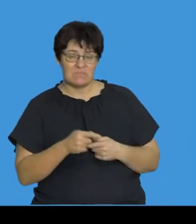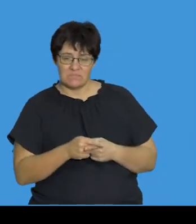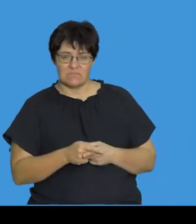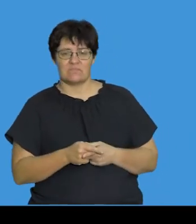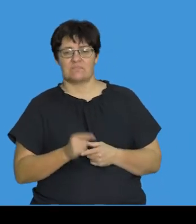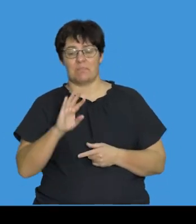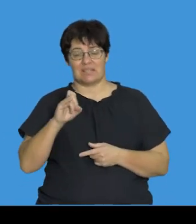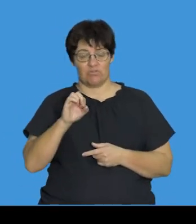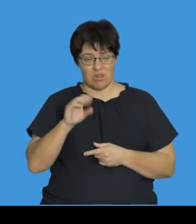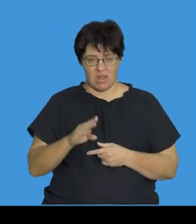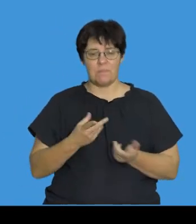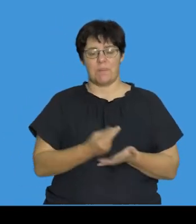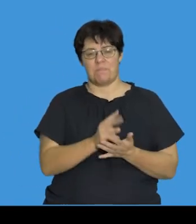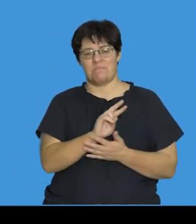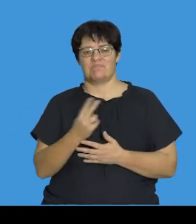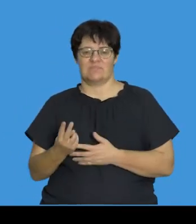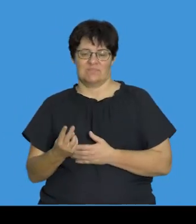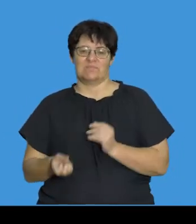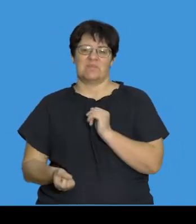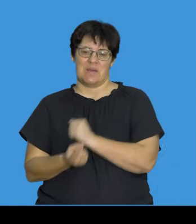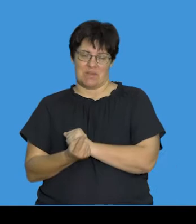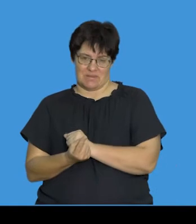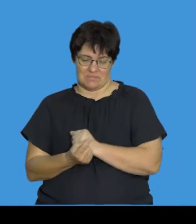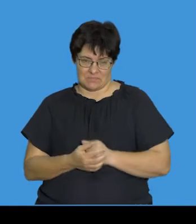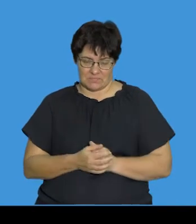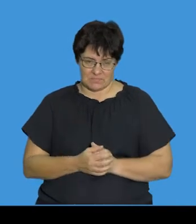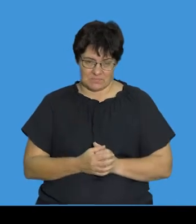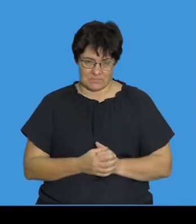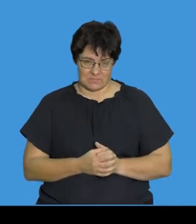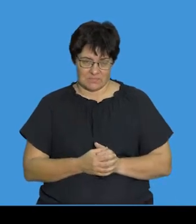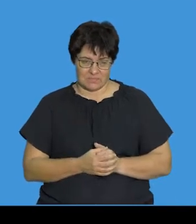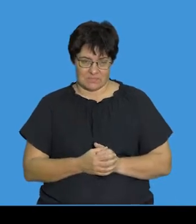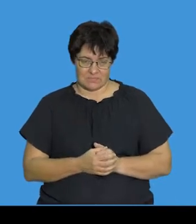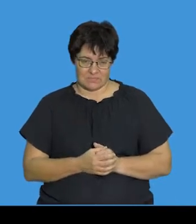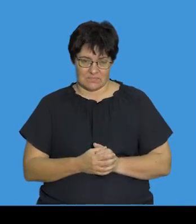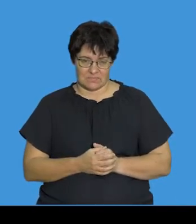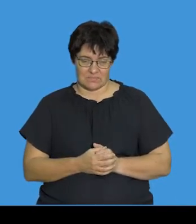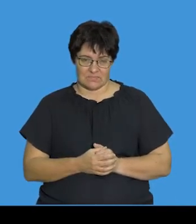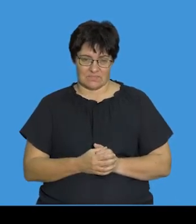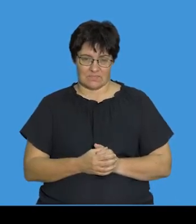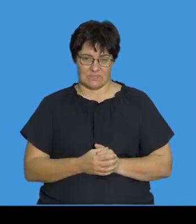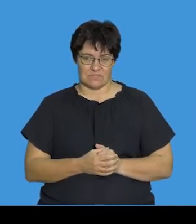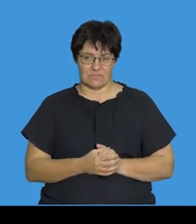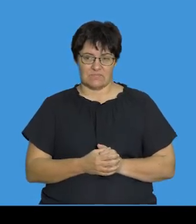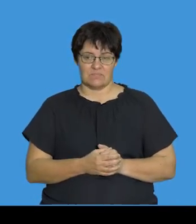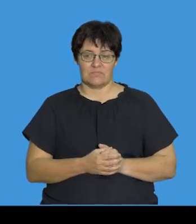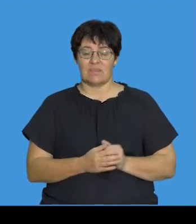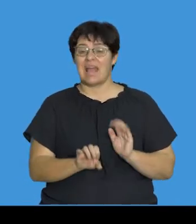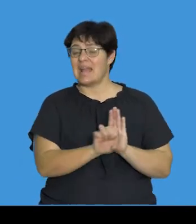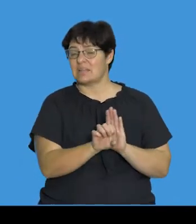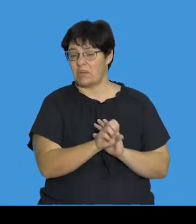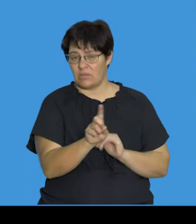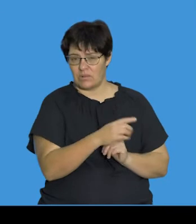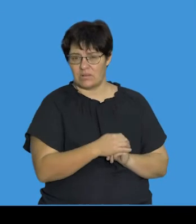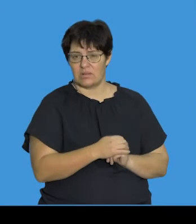linked to mutation-causing agents. One